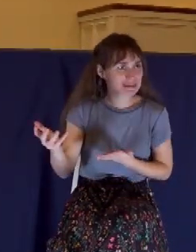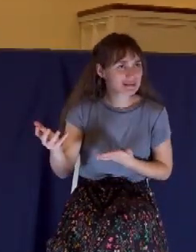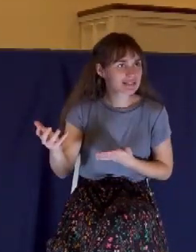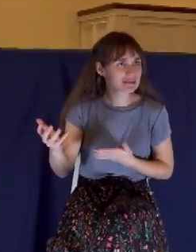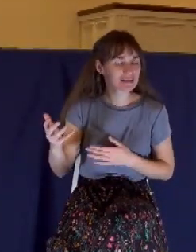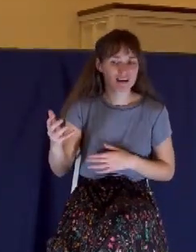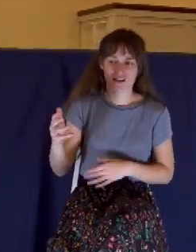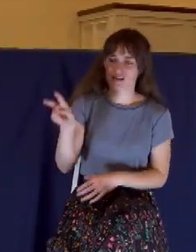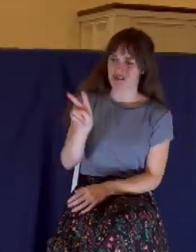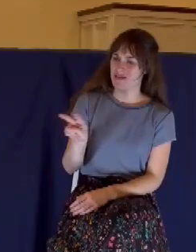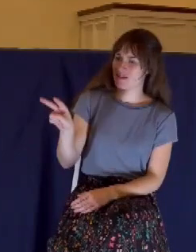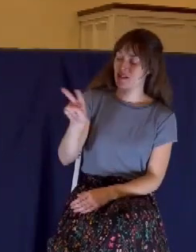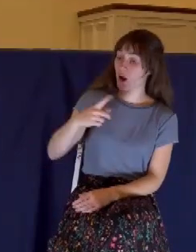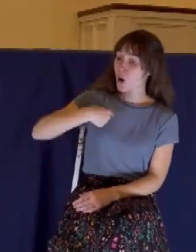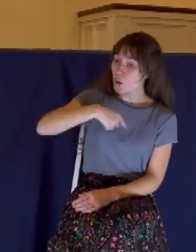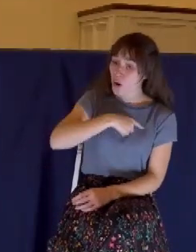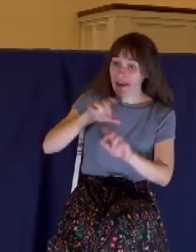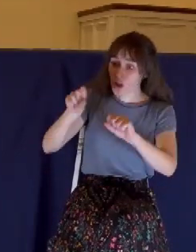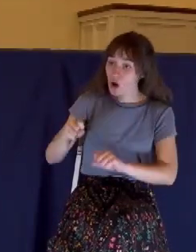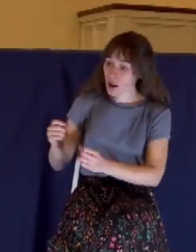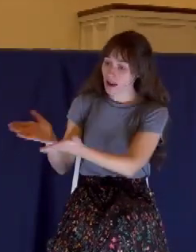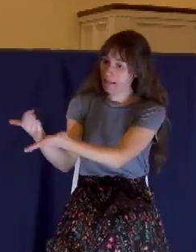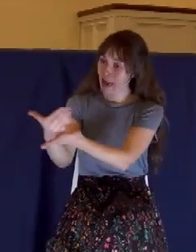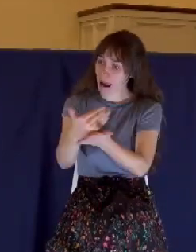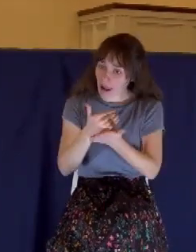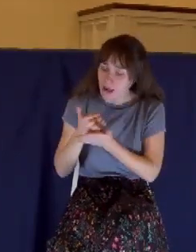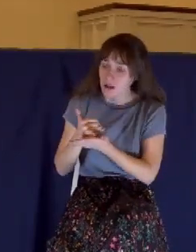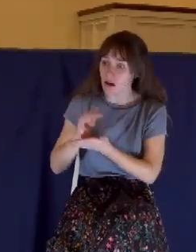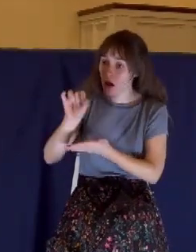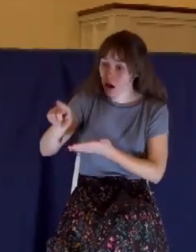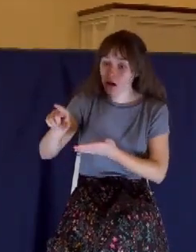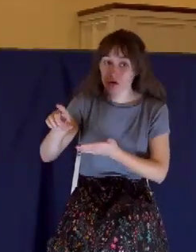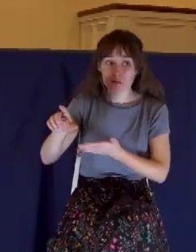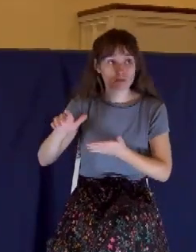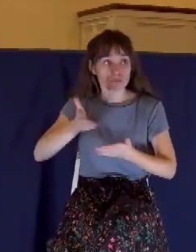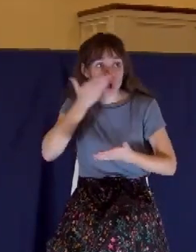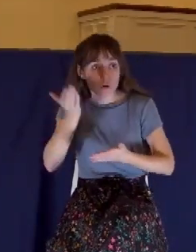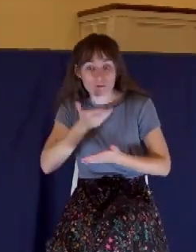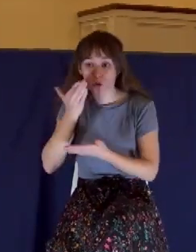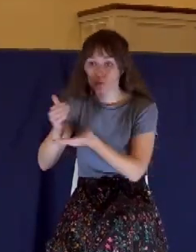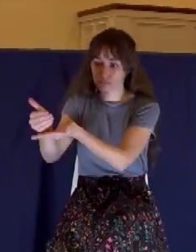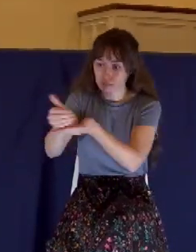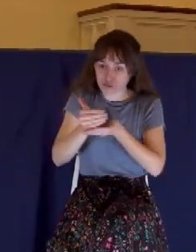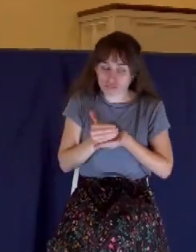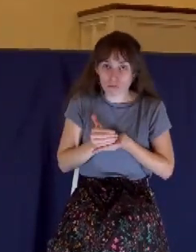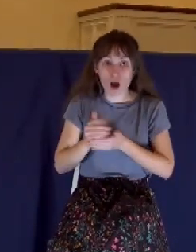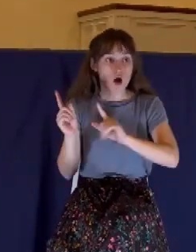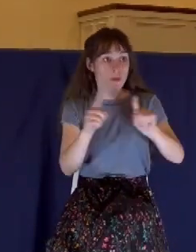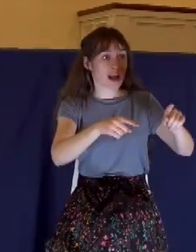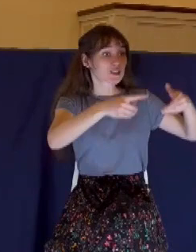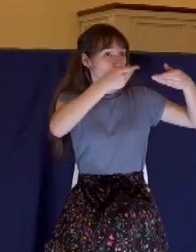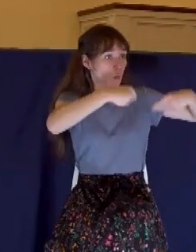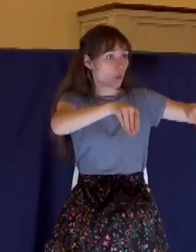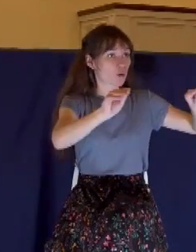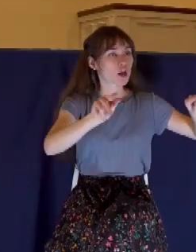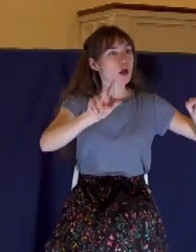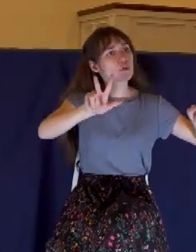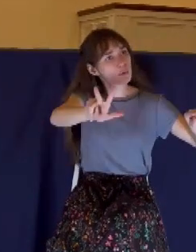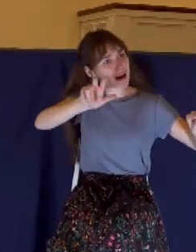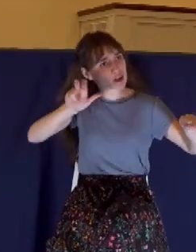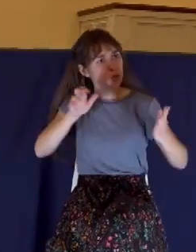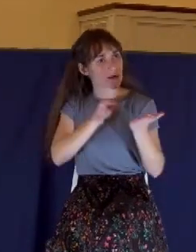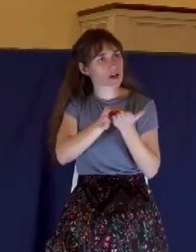wow, we could have taken this perfume, this cologne, we could have sold it for 300 denarii. Denarii was